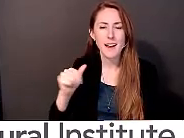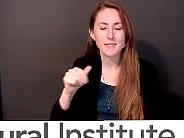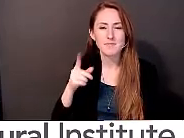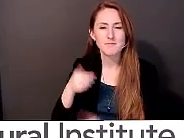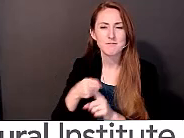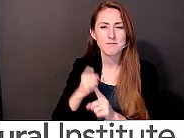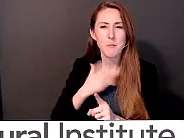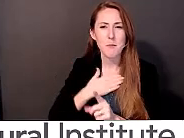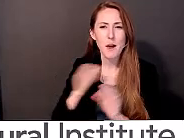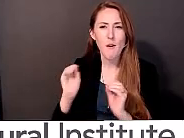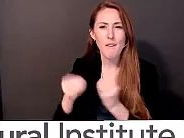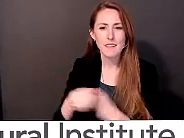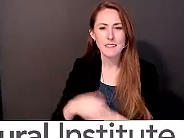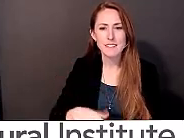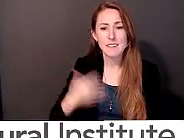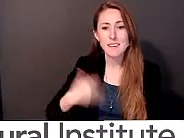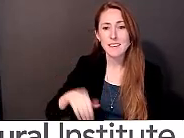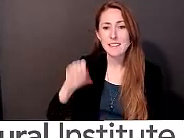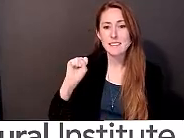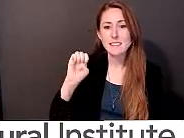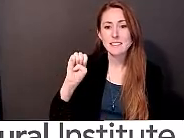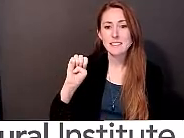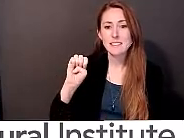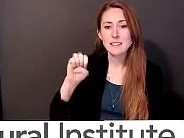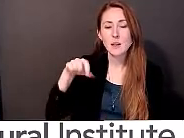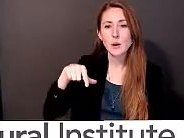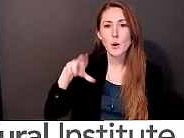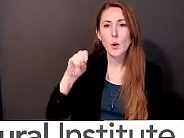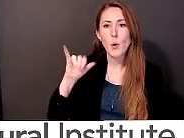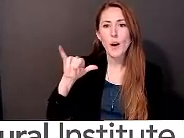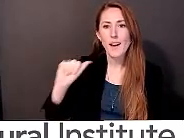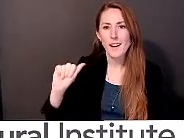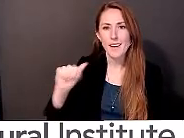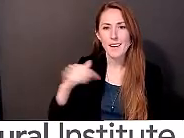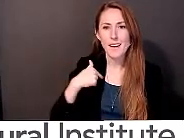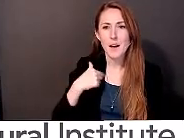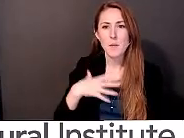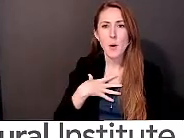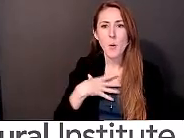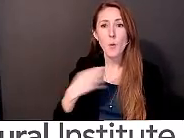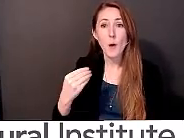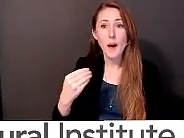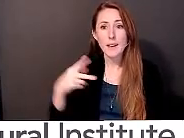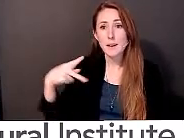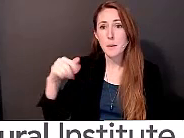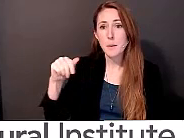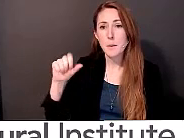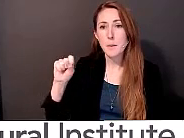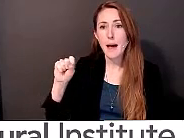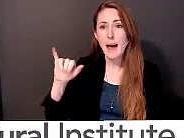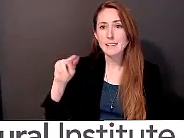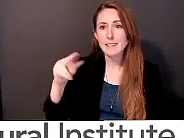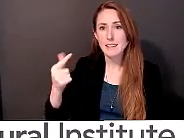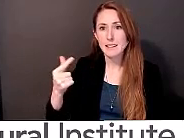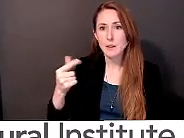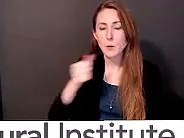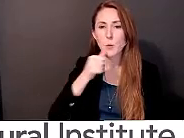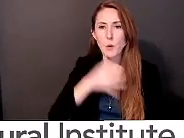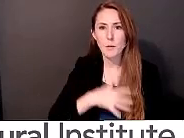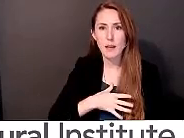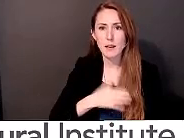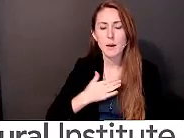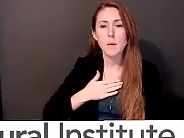And this is Sequoia. I am a white-passing woman, and my pronouns are she, they.